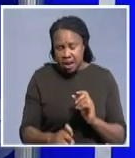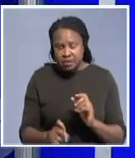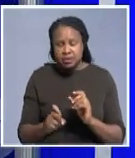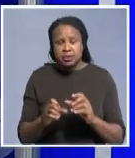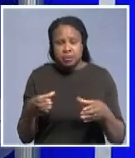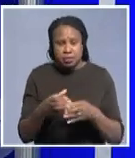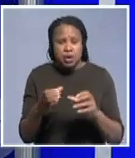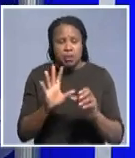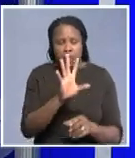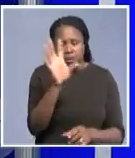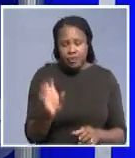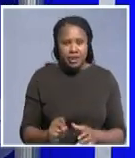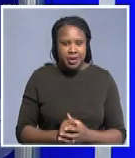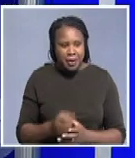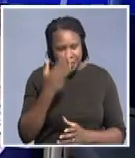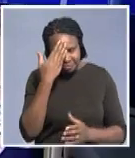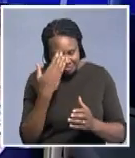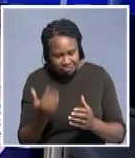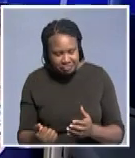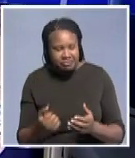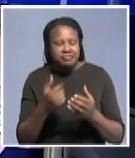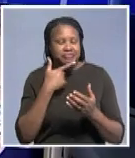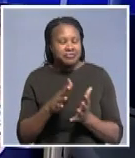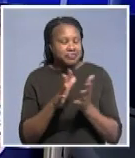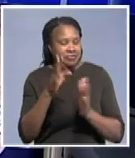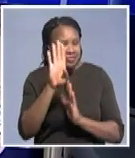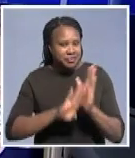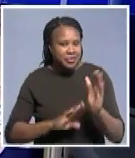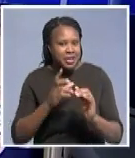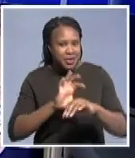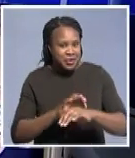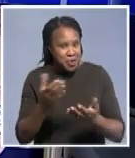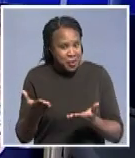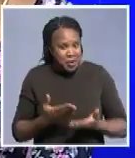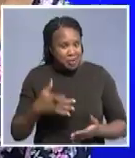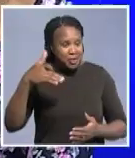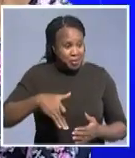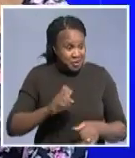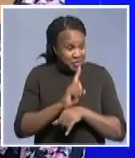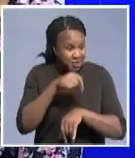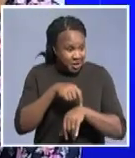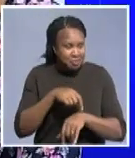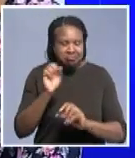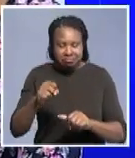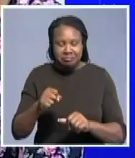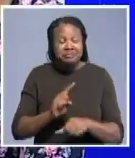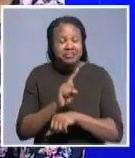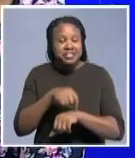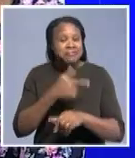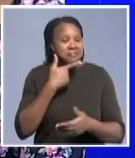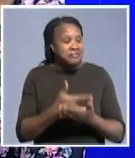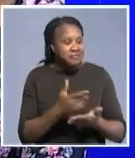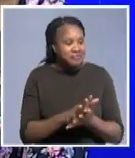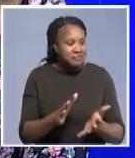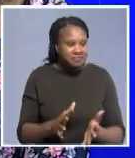Africa good evening doctor thank you so much for joining us good evening and welcome to Namibia understand is your first time here thank you thank you